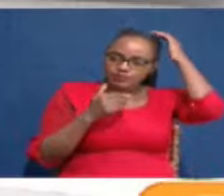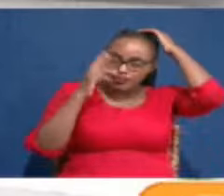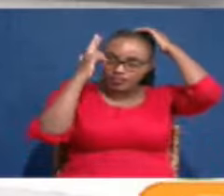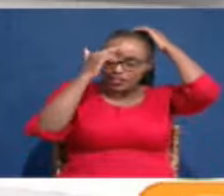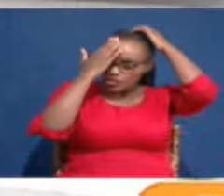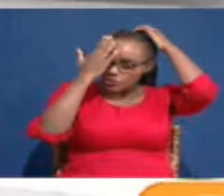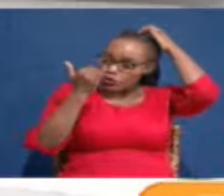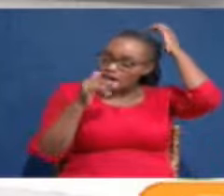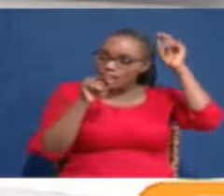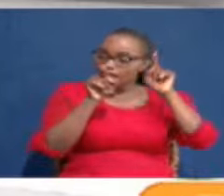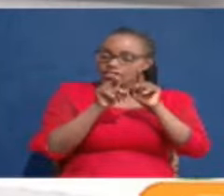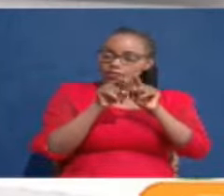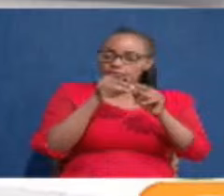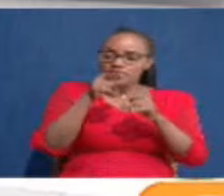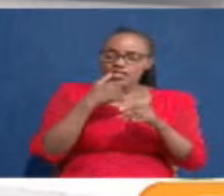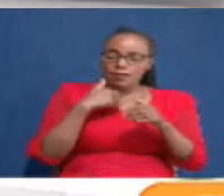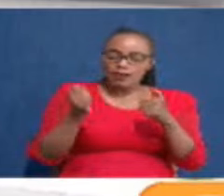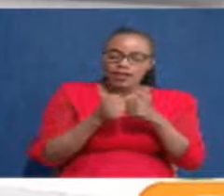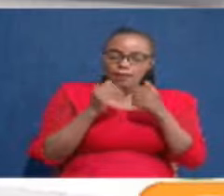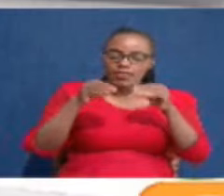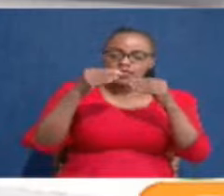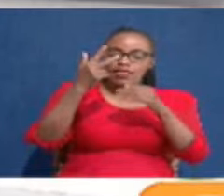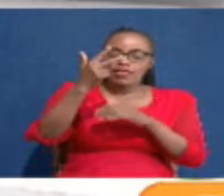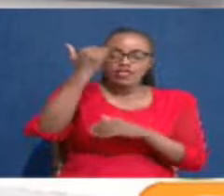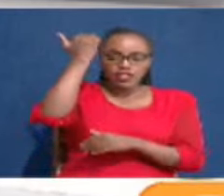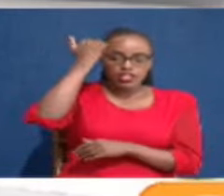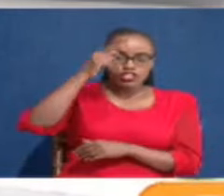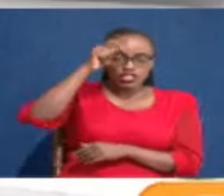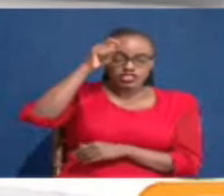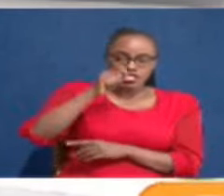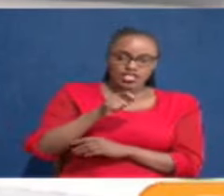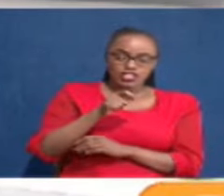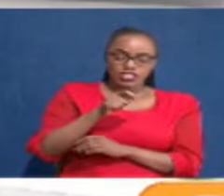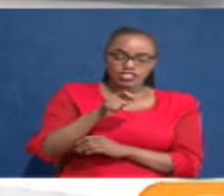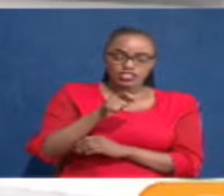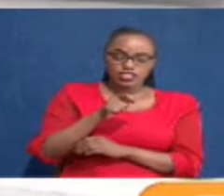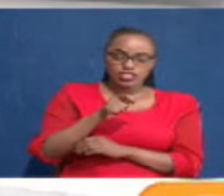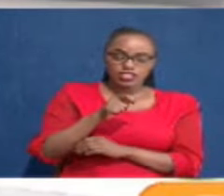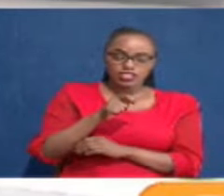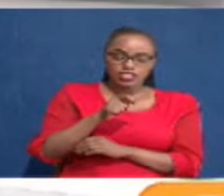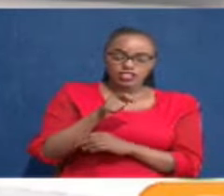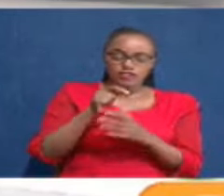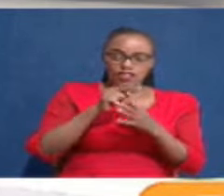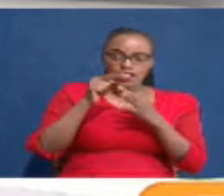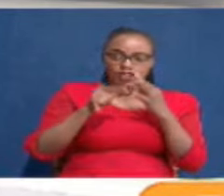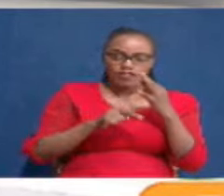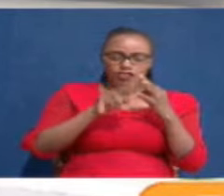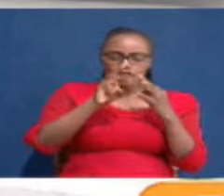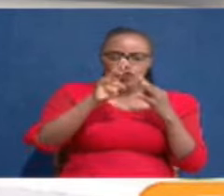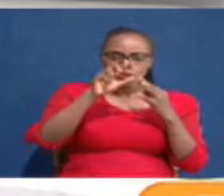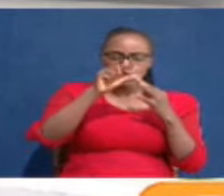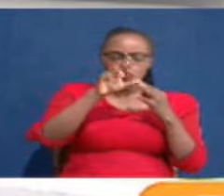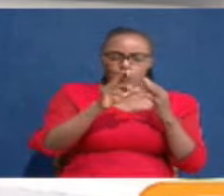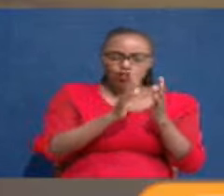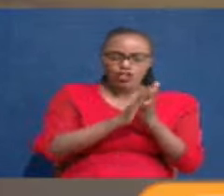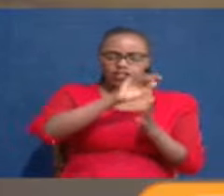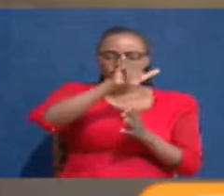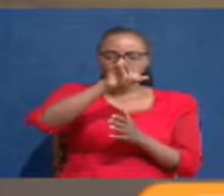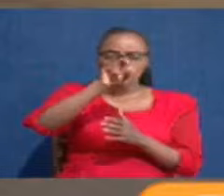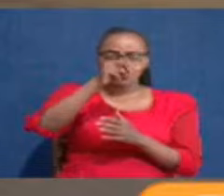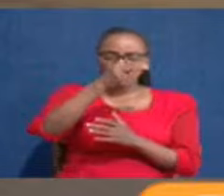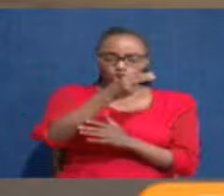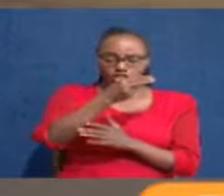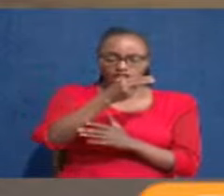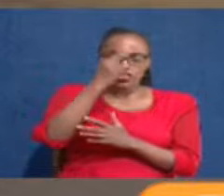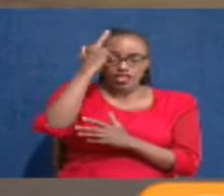why the court when they were delivering the ruling, the three judges, Katharima Minoti, Agnes Mulgo, and John Motivo, the